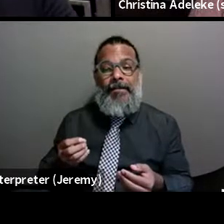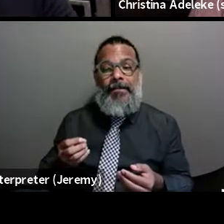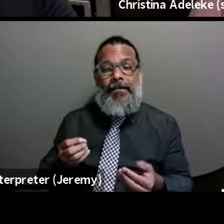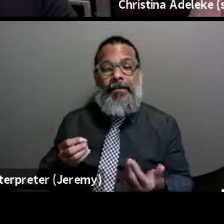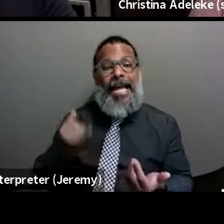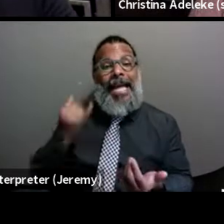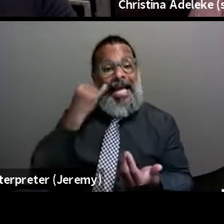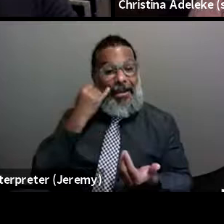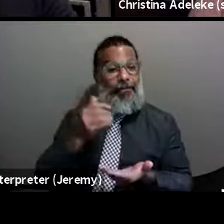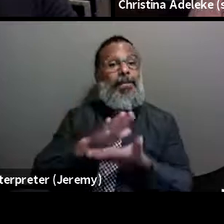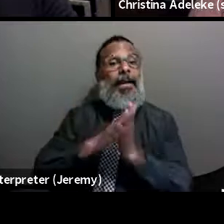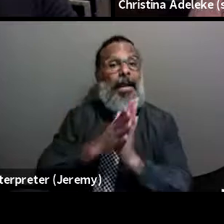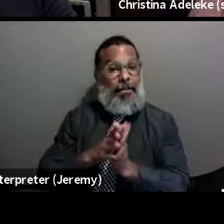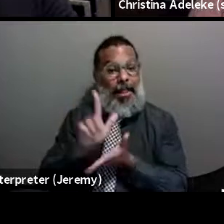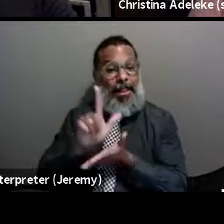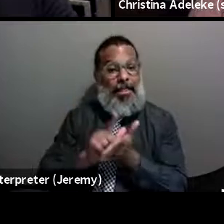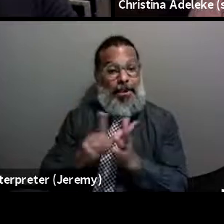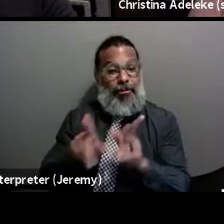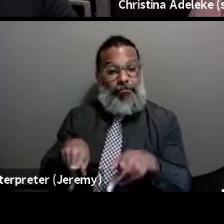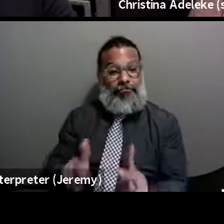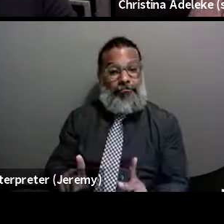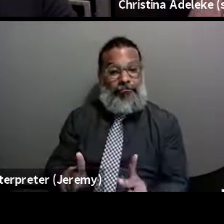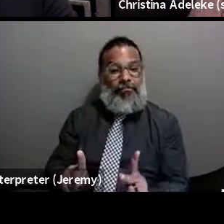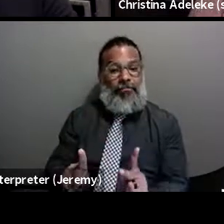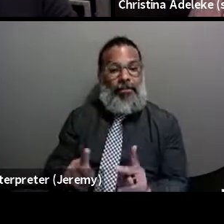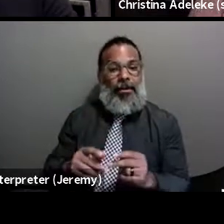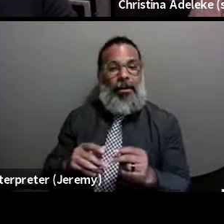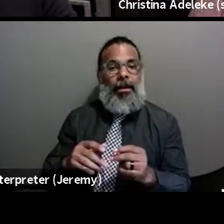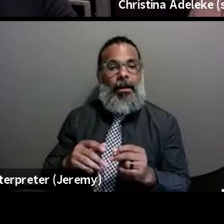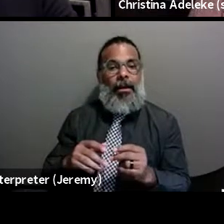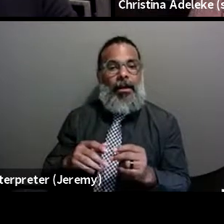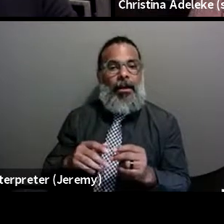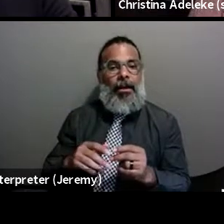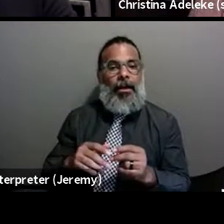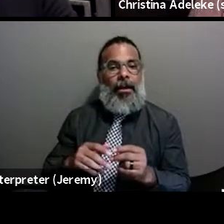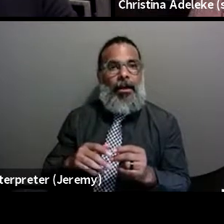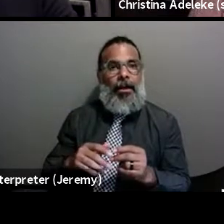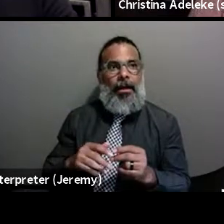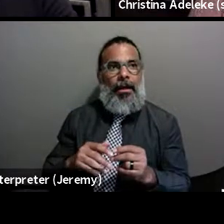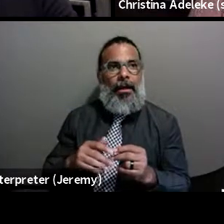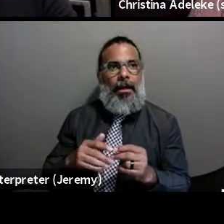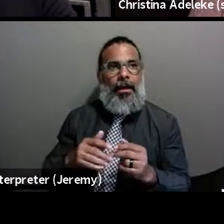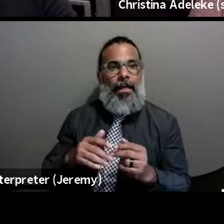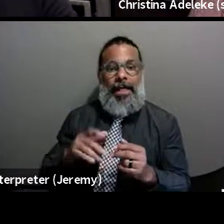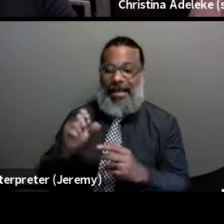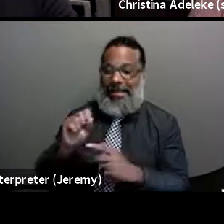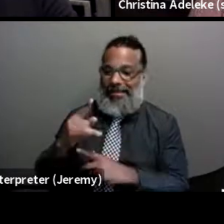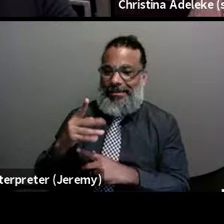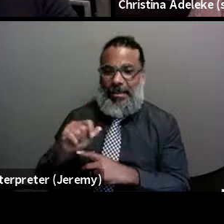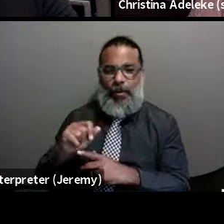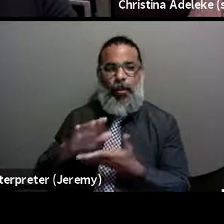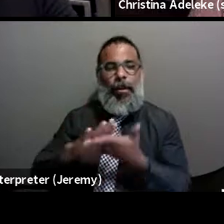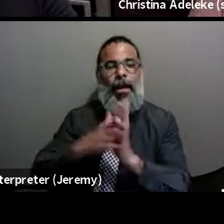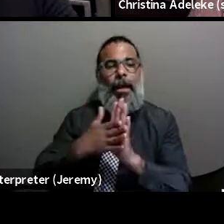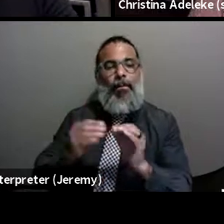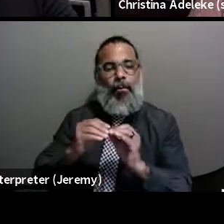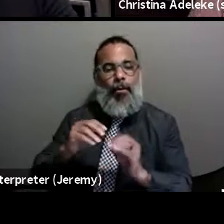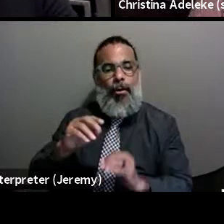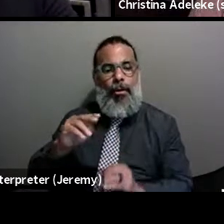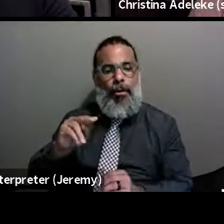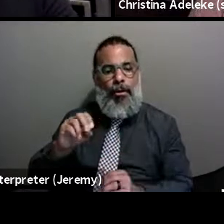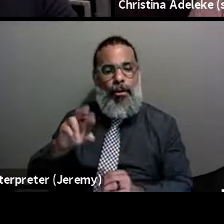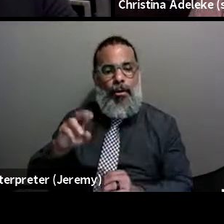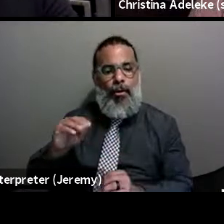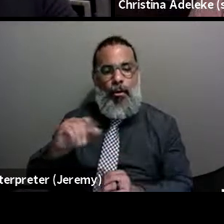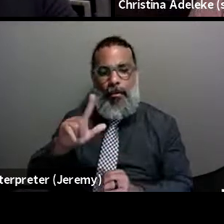it's legalized, that sex work, you know, that will, that will take a layer of stigma, will normalize the